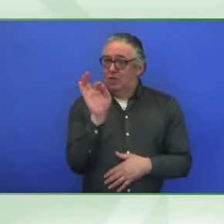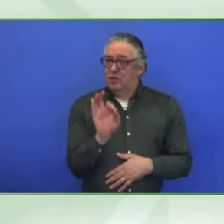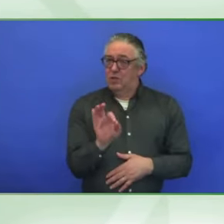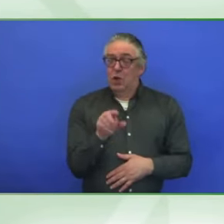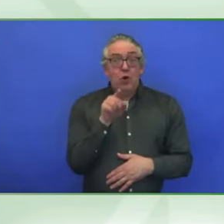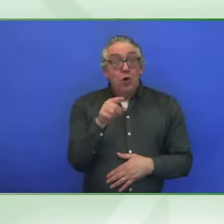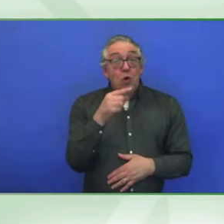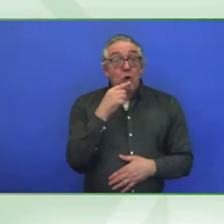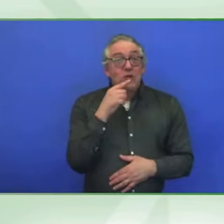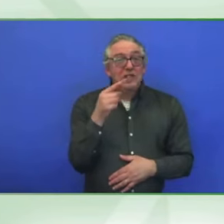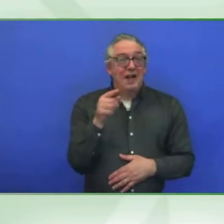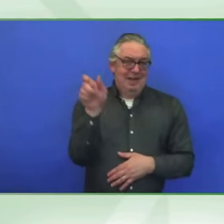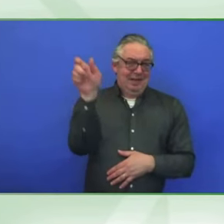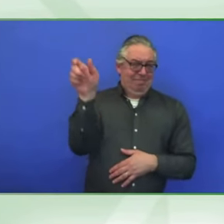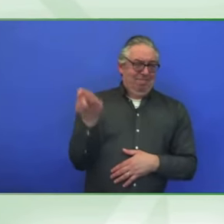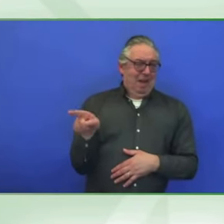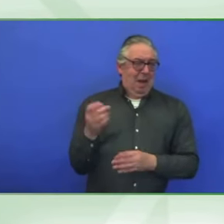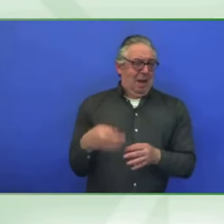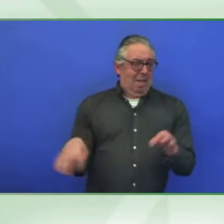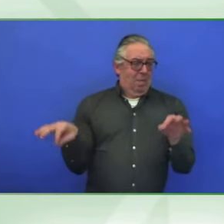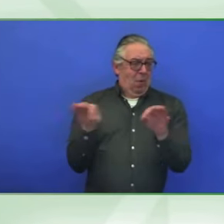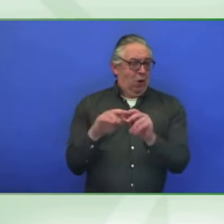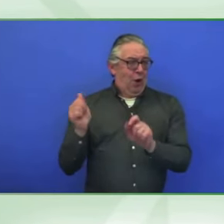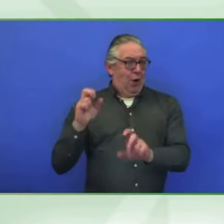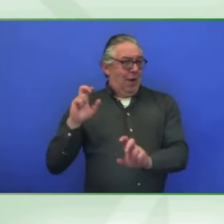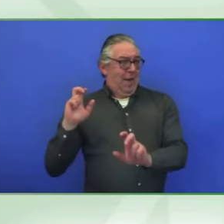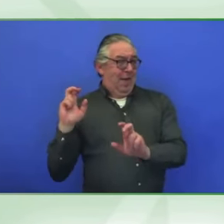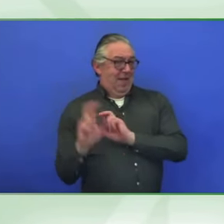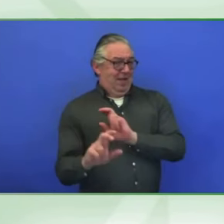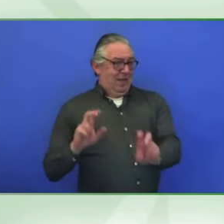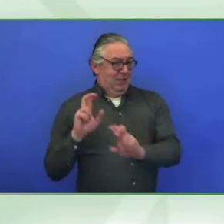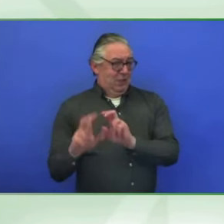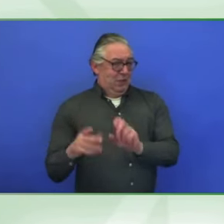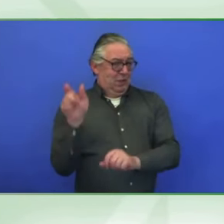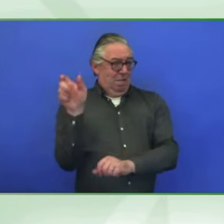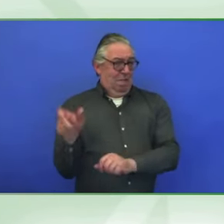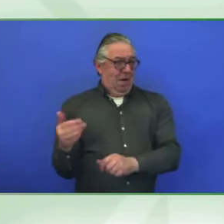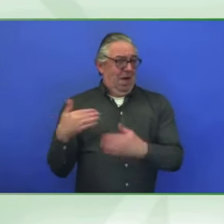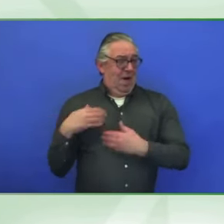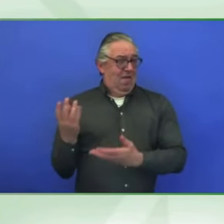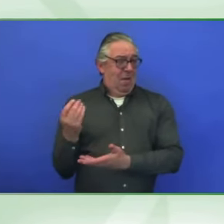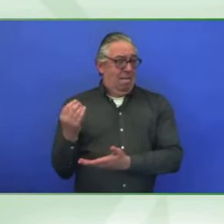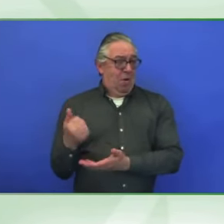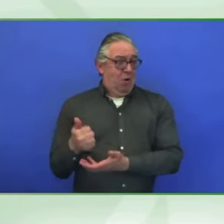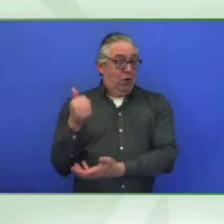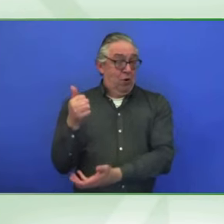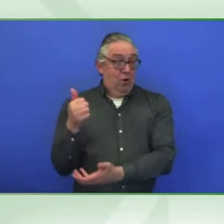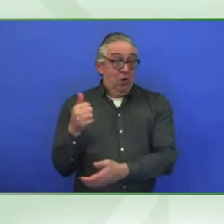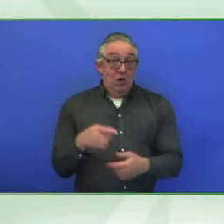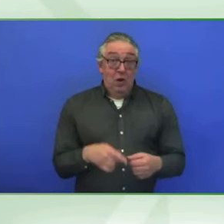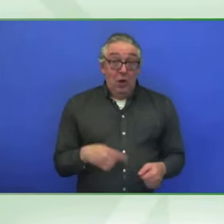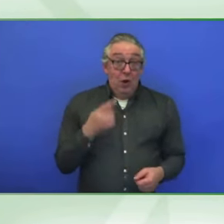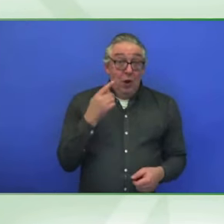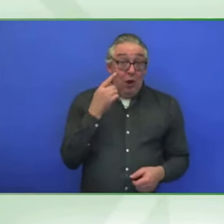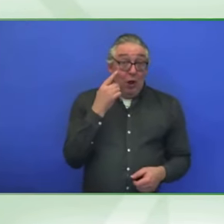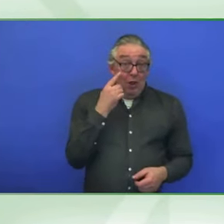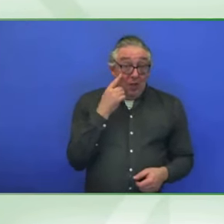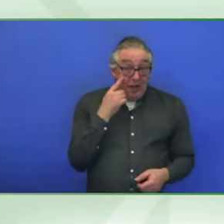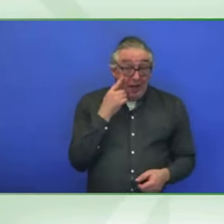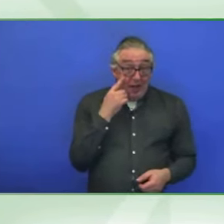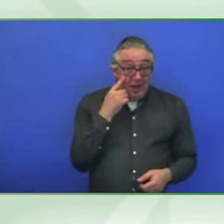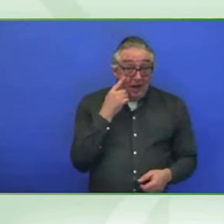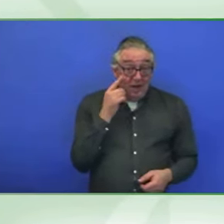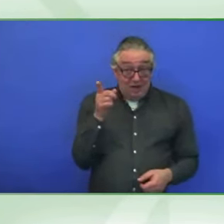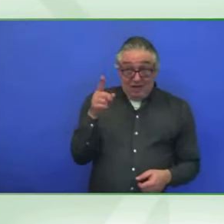that the lack of understanding, um, on the part of investors is one of the reasons why we have not